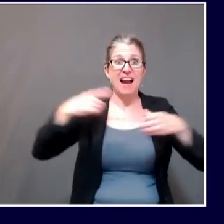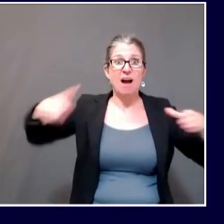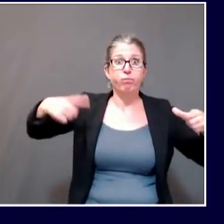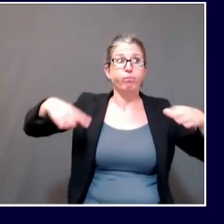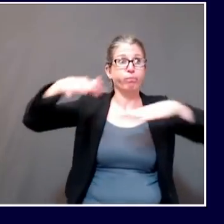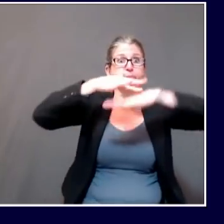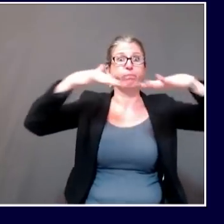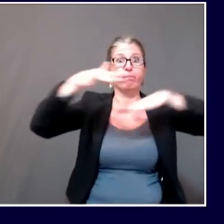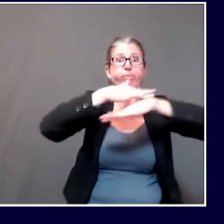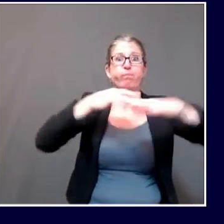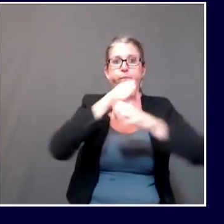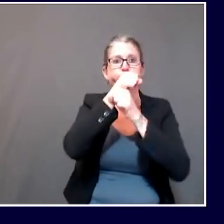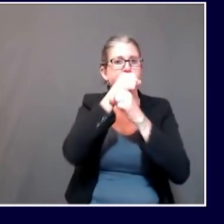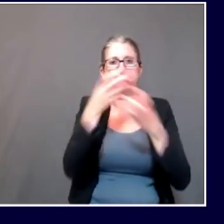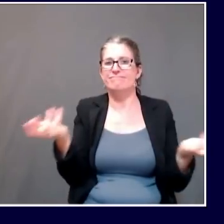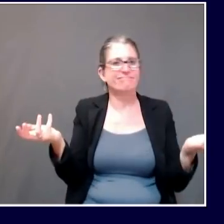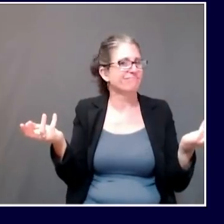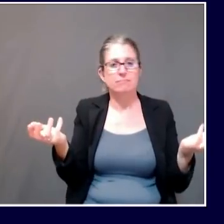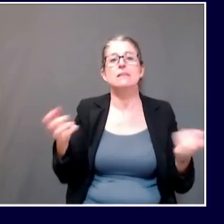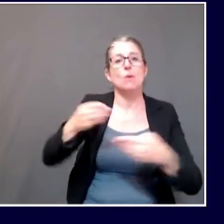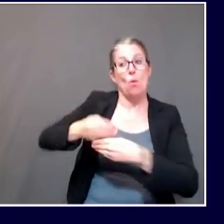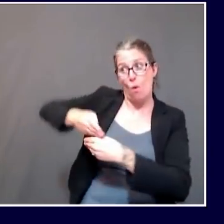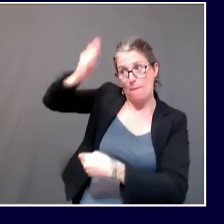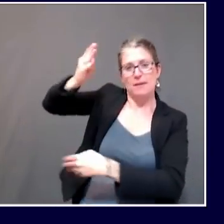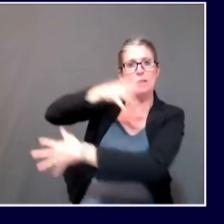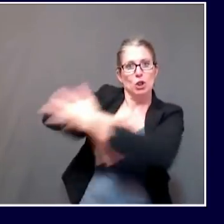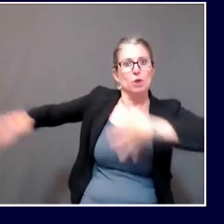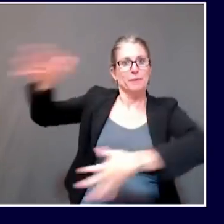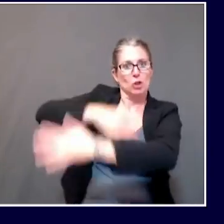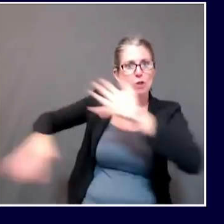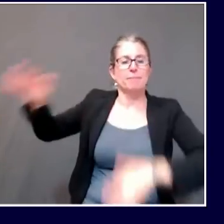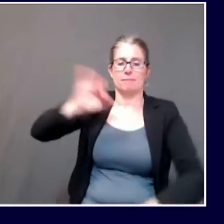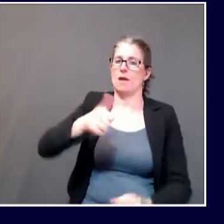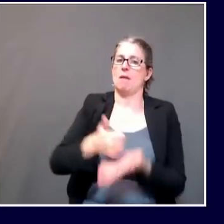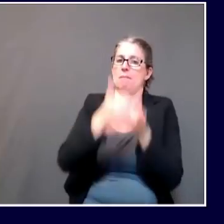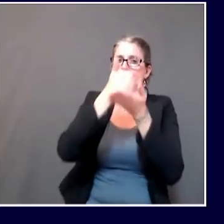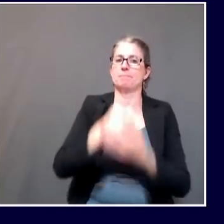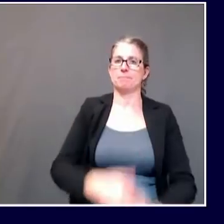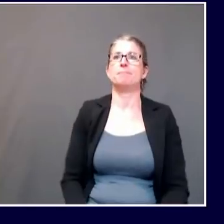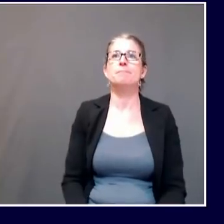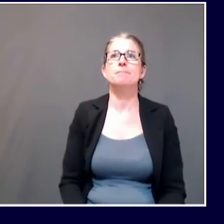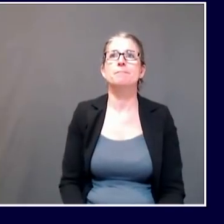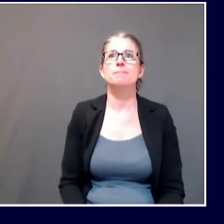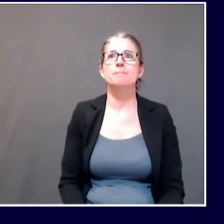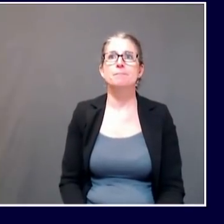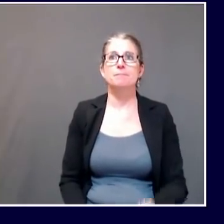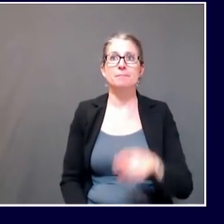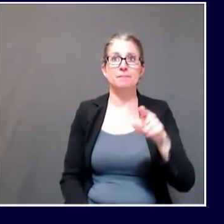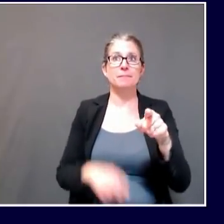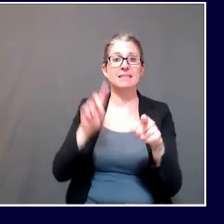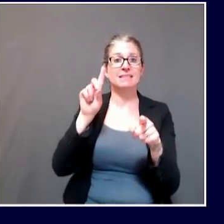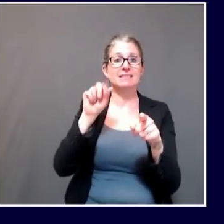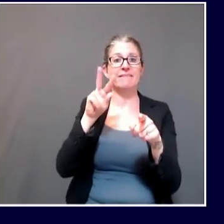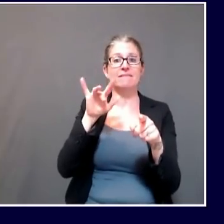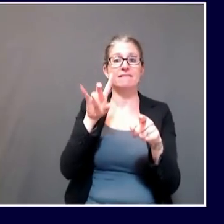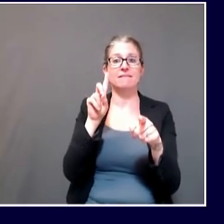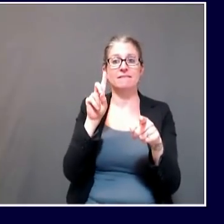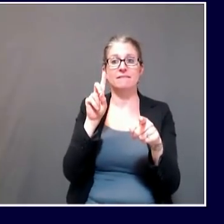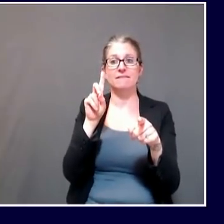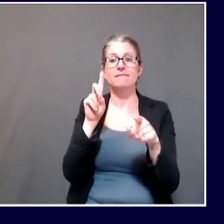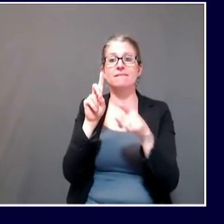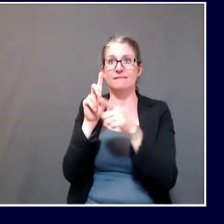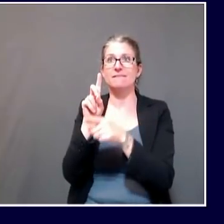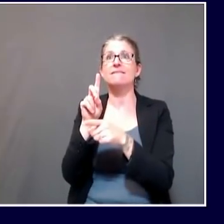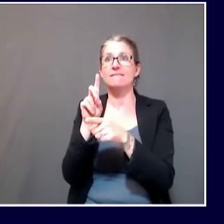Macon. Back to the fall high school sports season, do you folks have any concrete